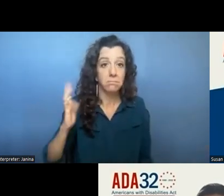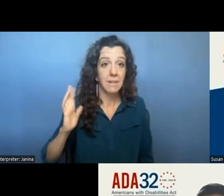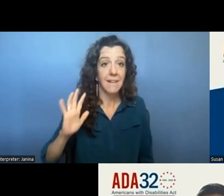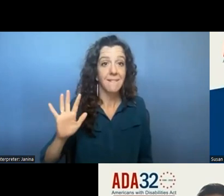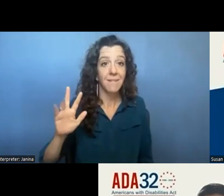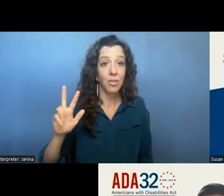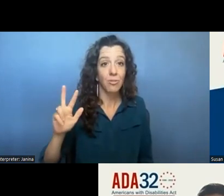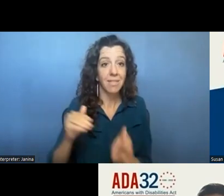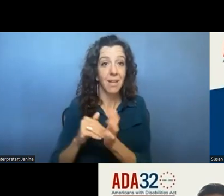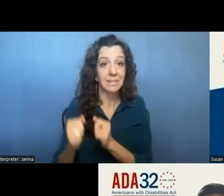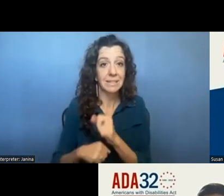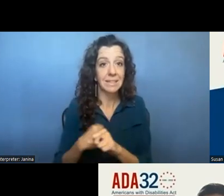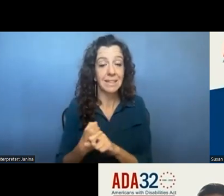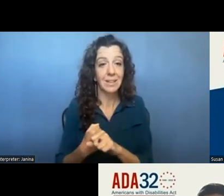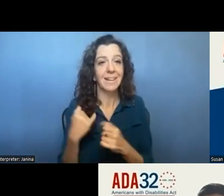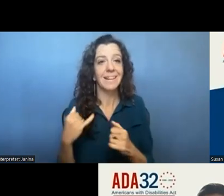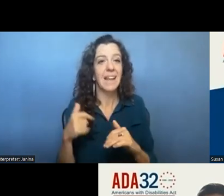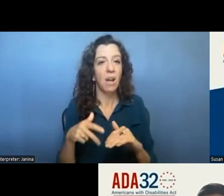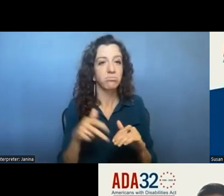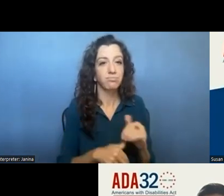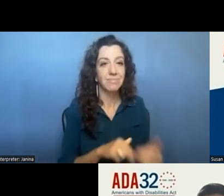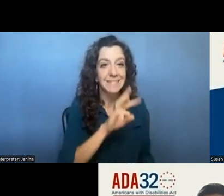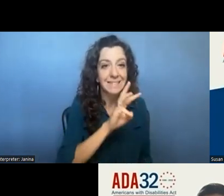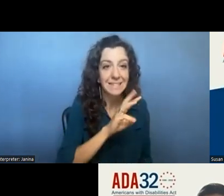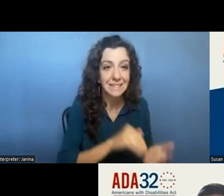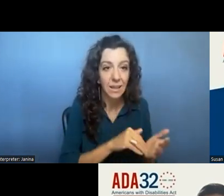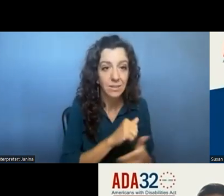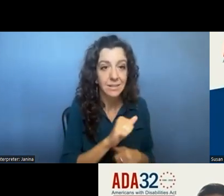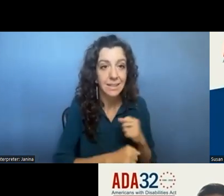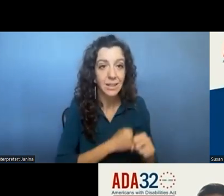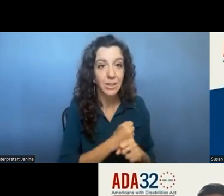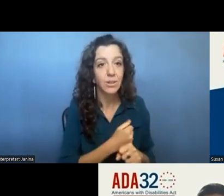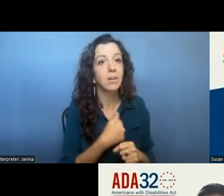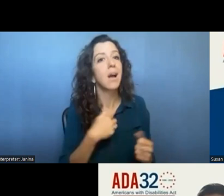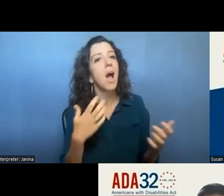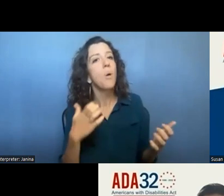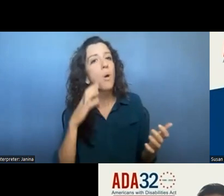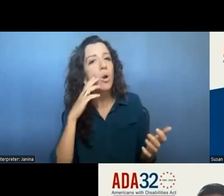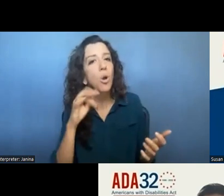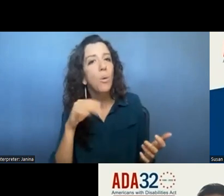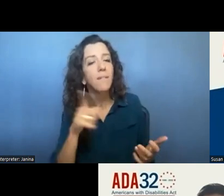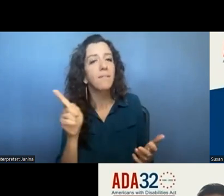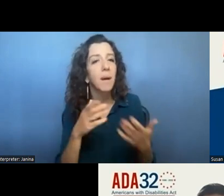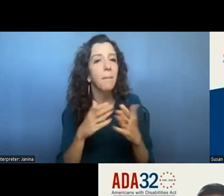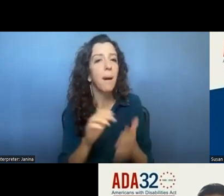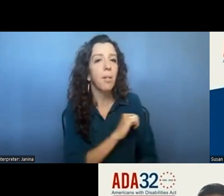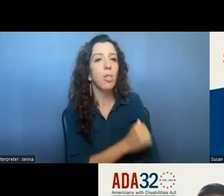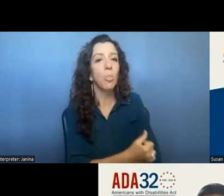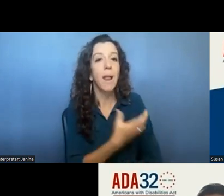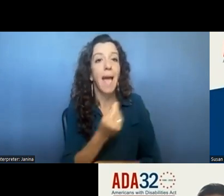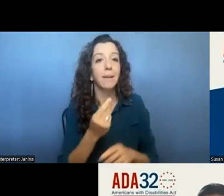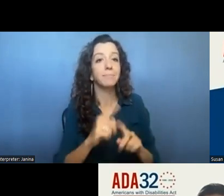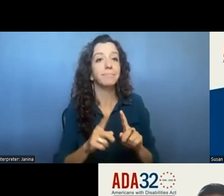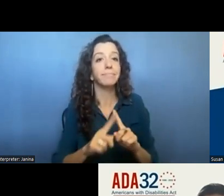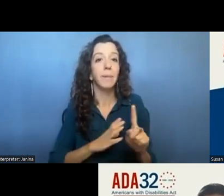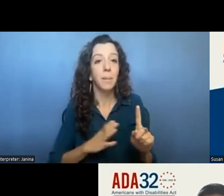year and and now it's down to 6 000 per year so i would like to know if the public authorities and committees will